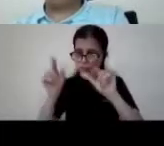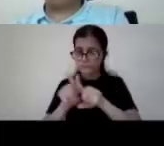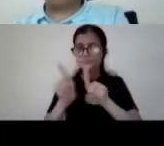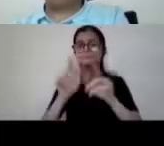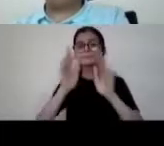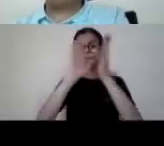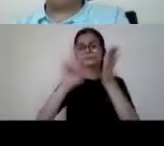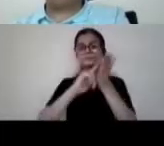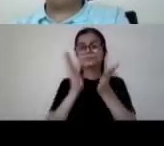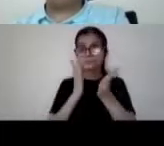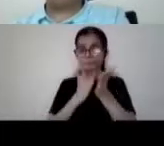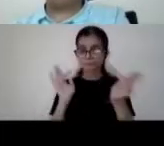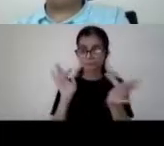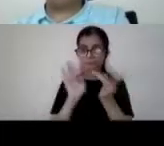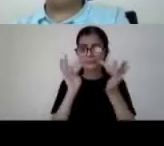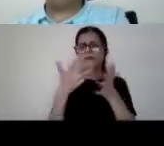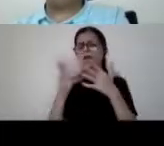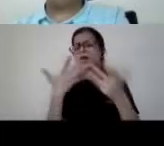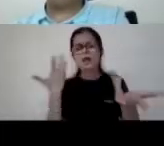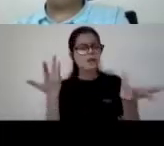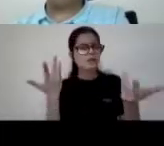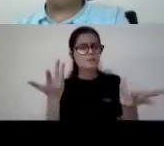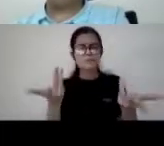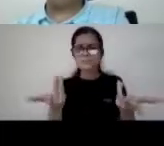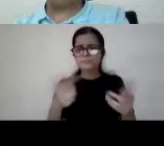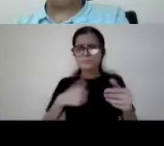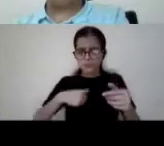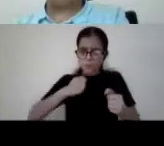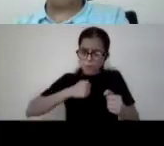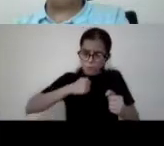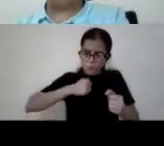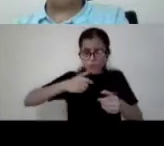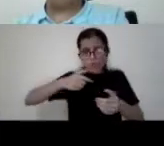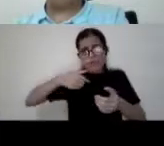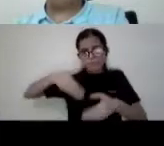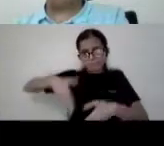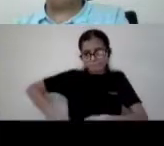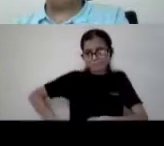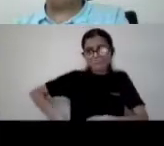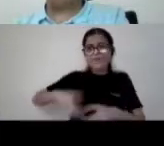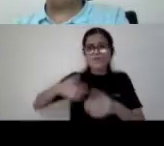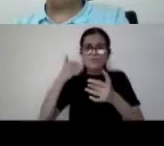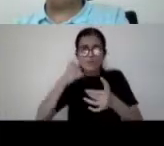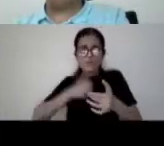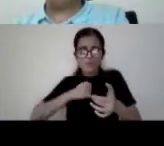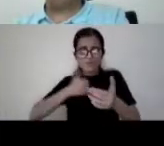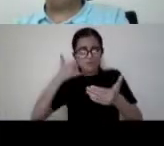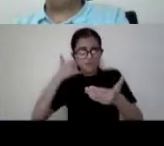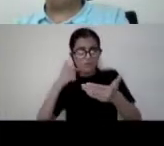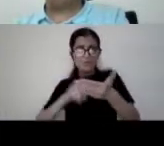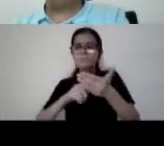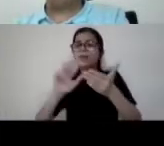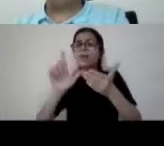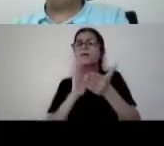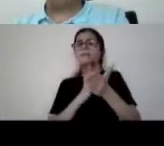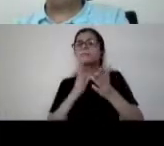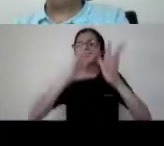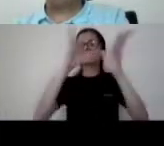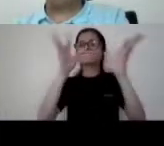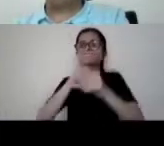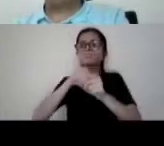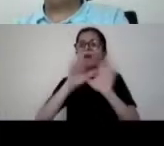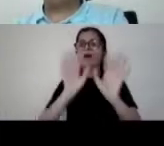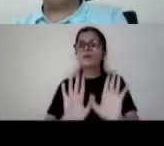one given point of time i carry the whole library in my pocket if i have any one of those four devices which are shown on this